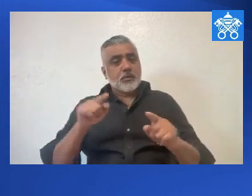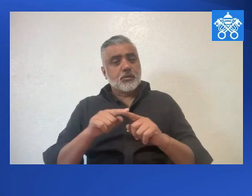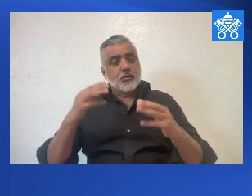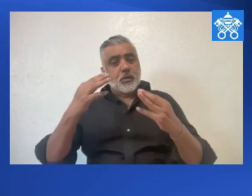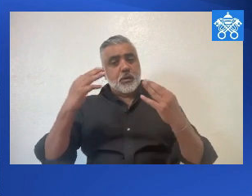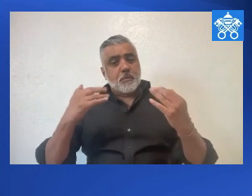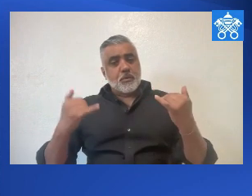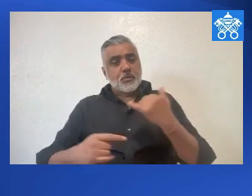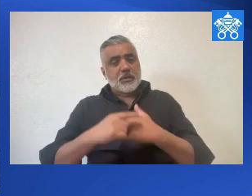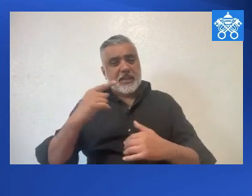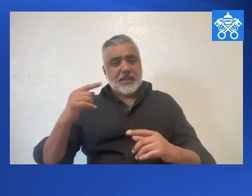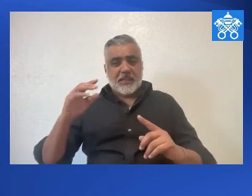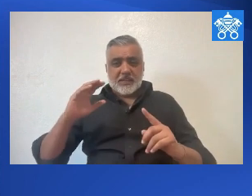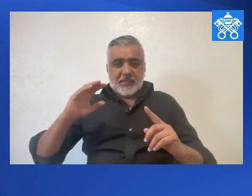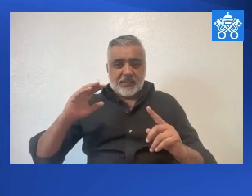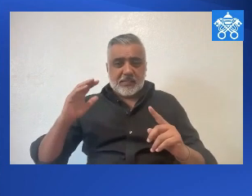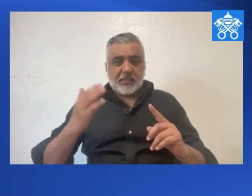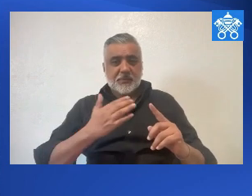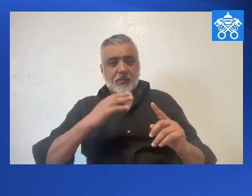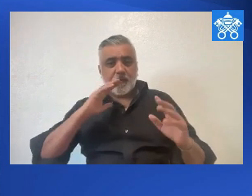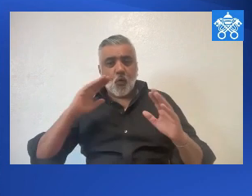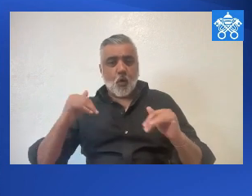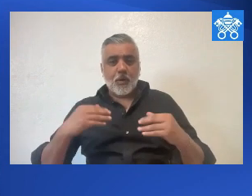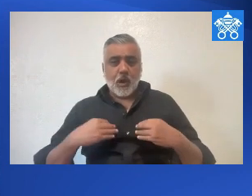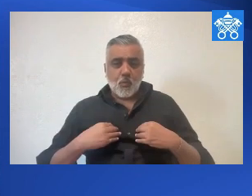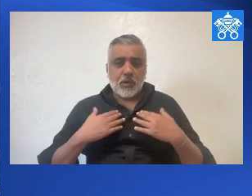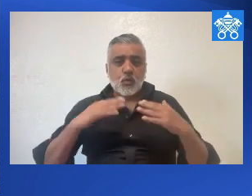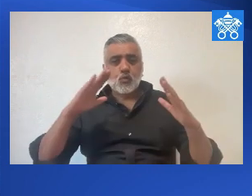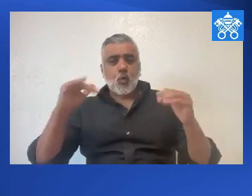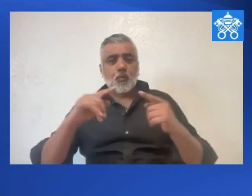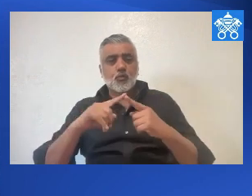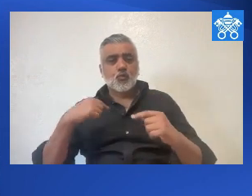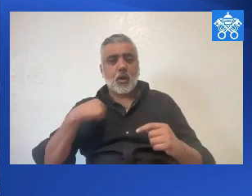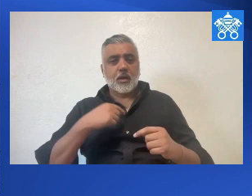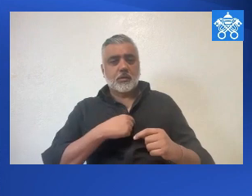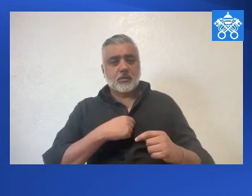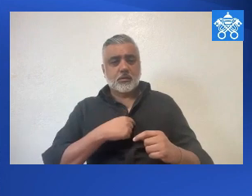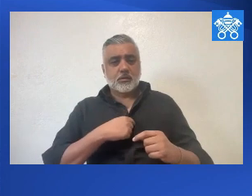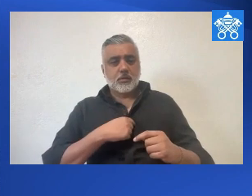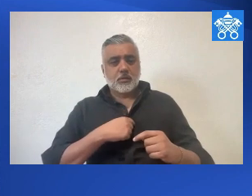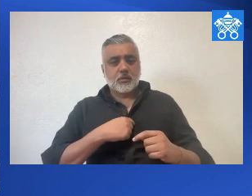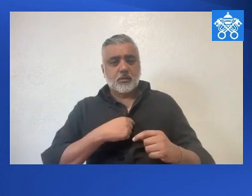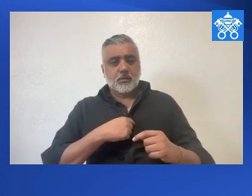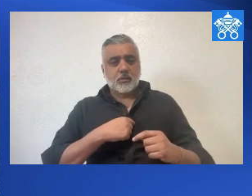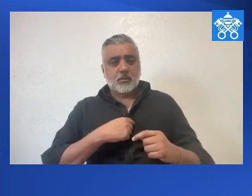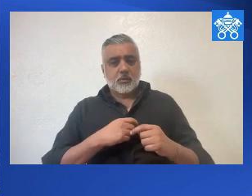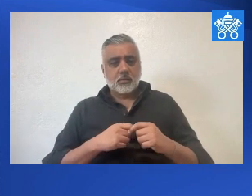Brothers and sisters, Mary today sings of hope and rekindles hope in us.